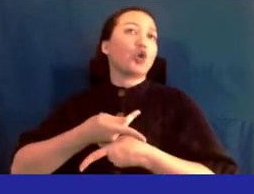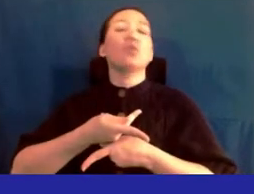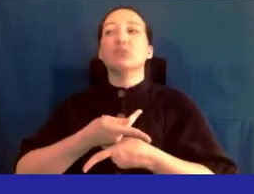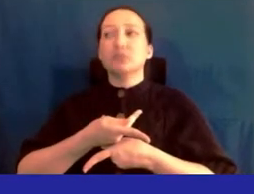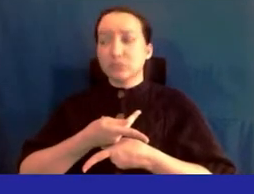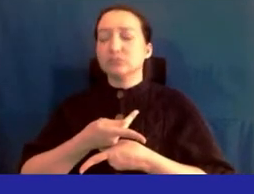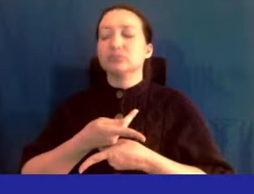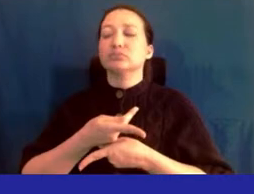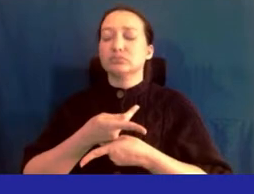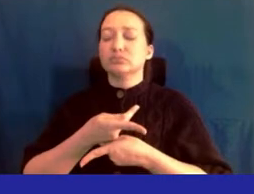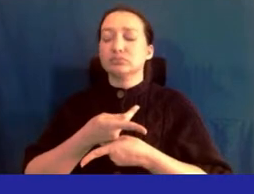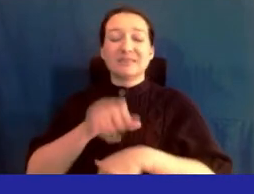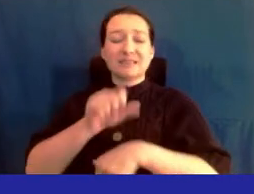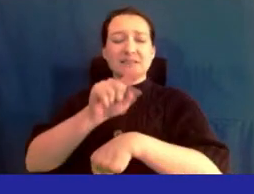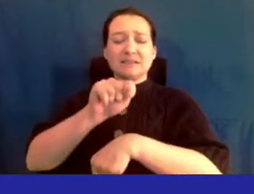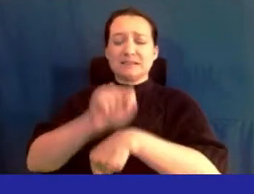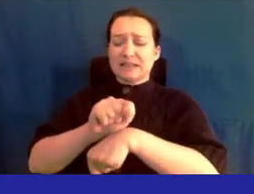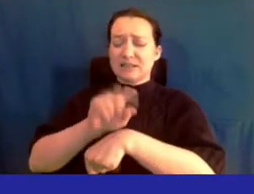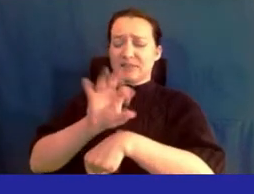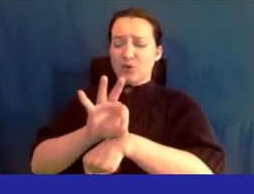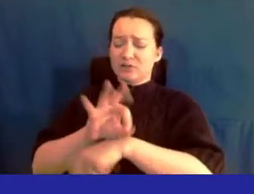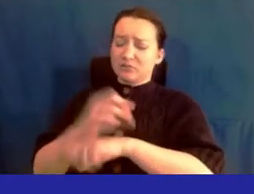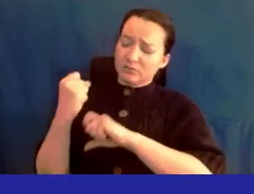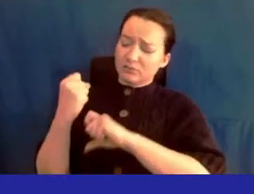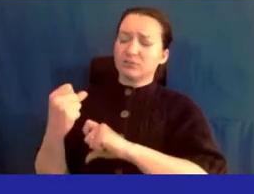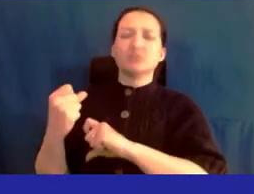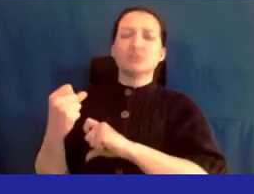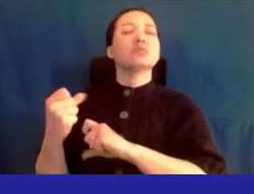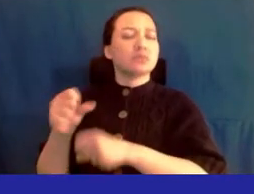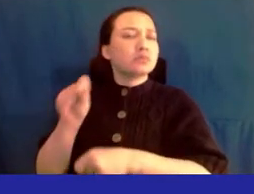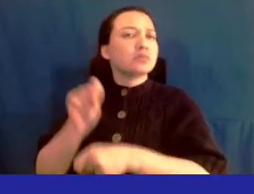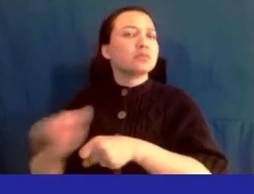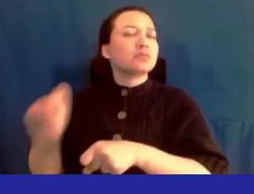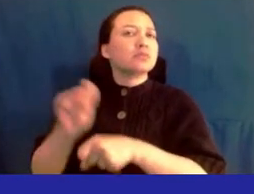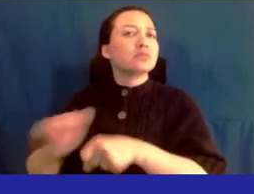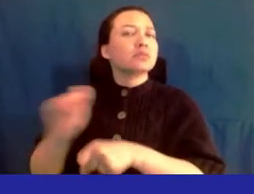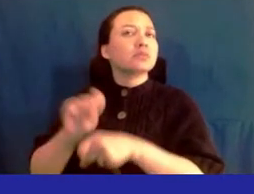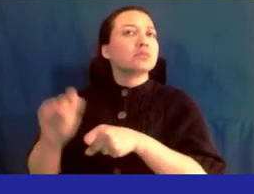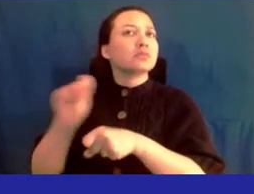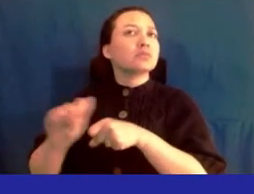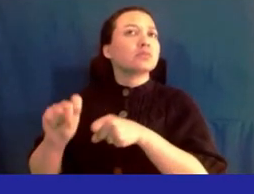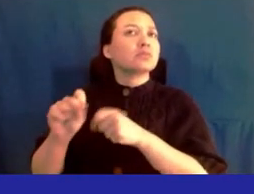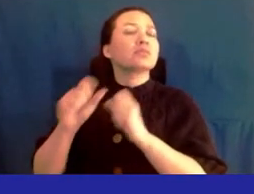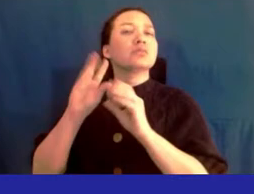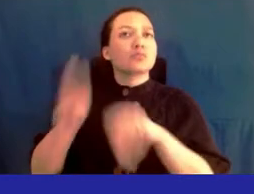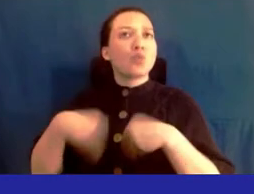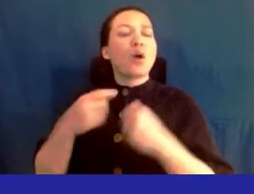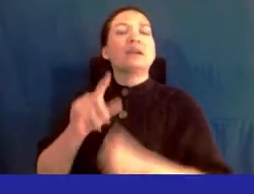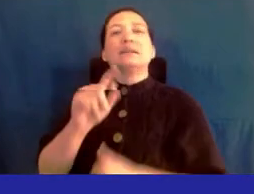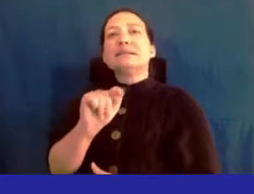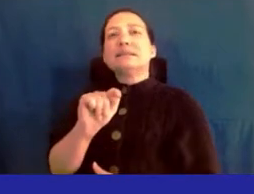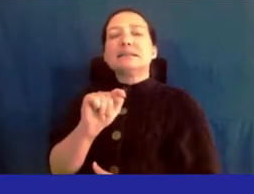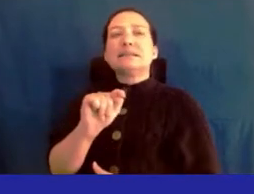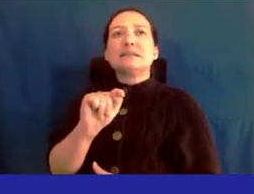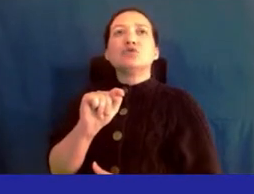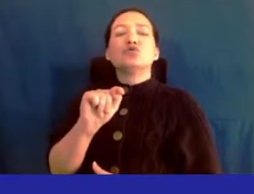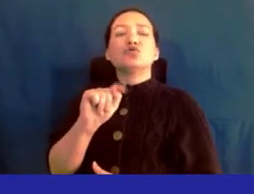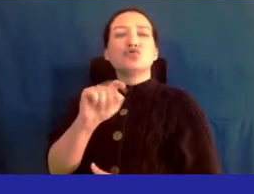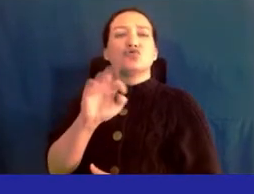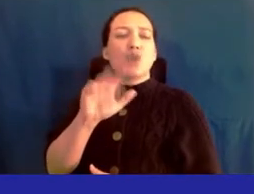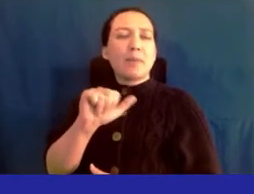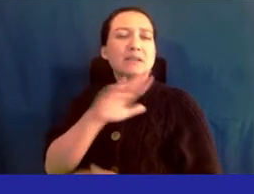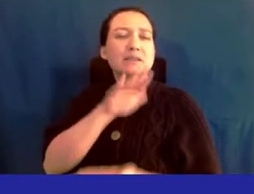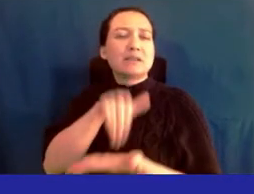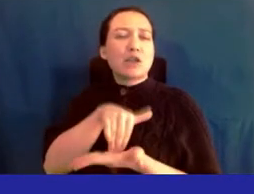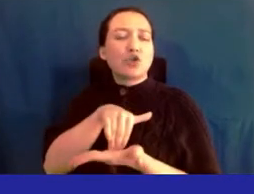is firmly and working diligently to get a trauma center we'll get a trauma center